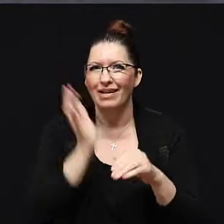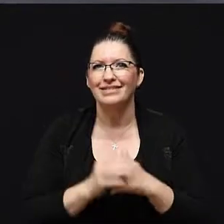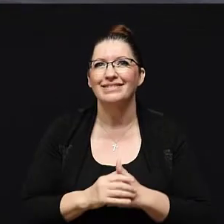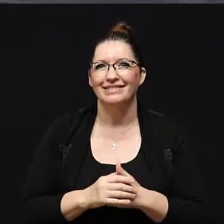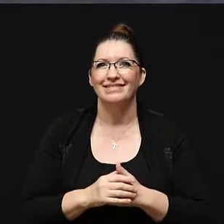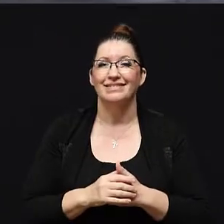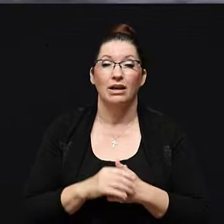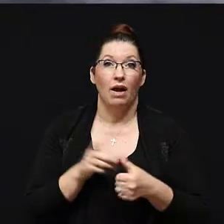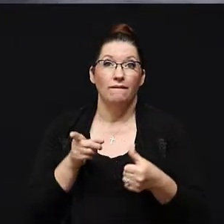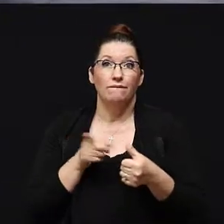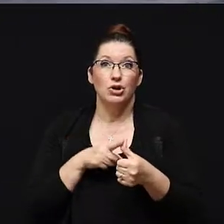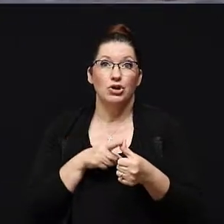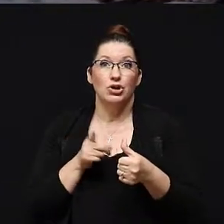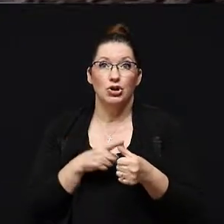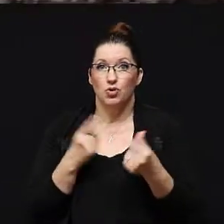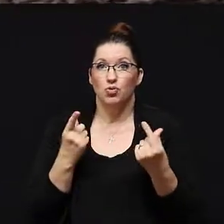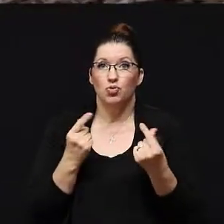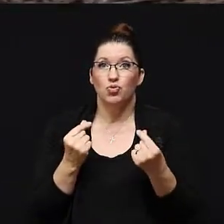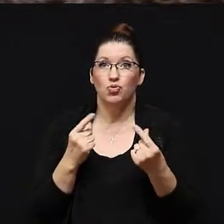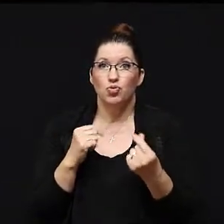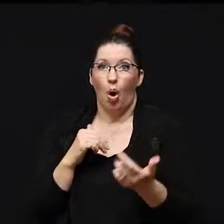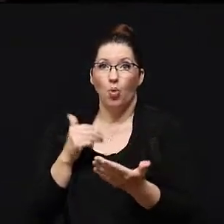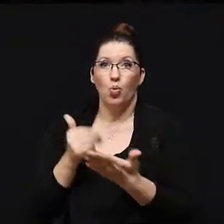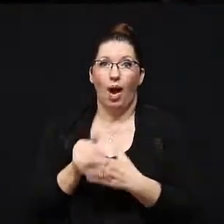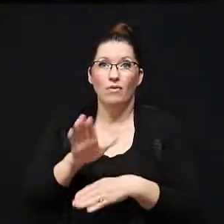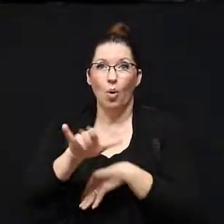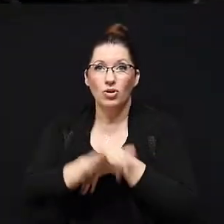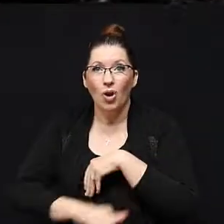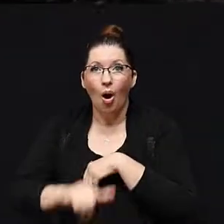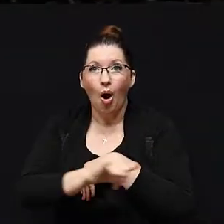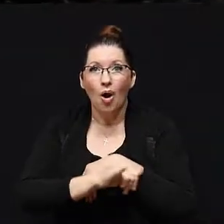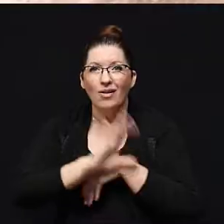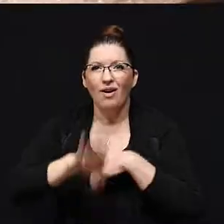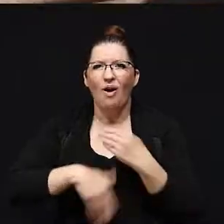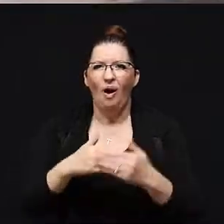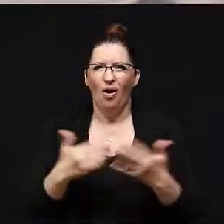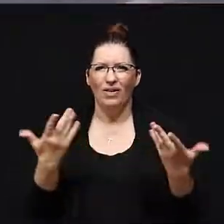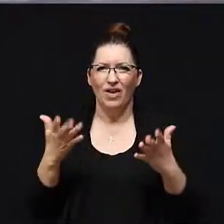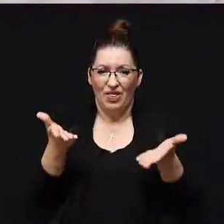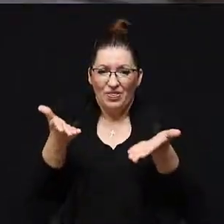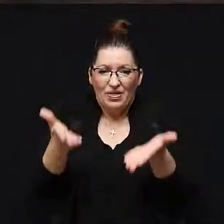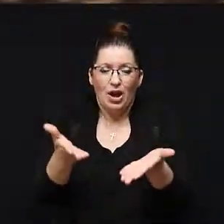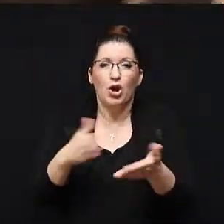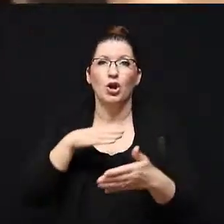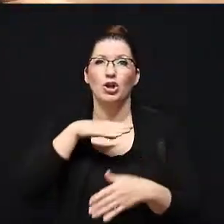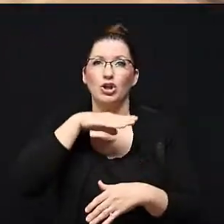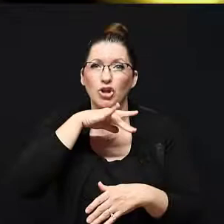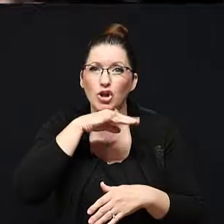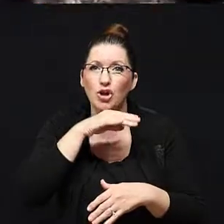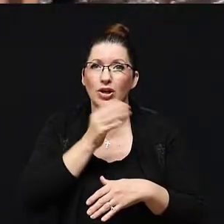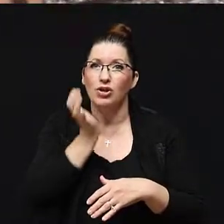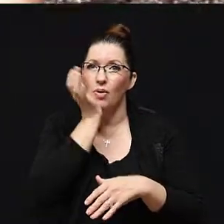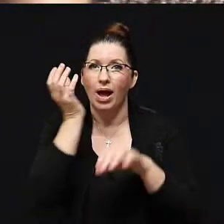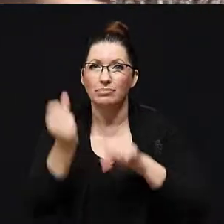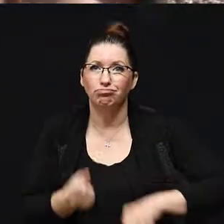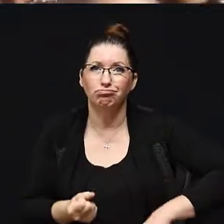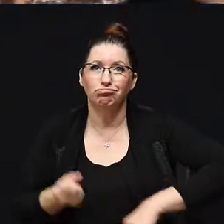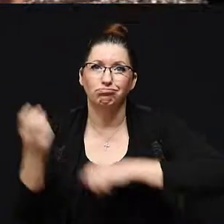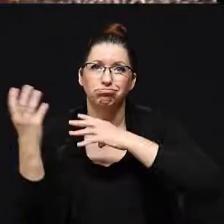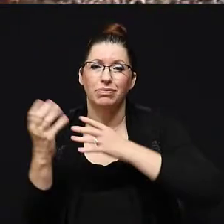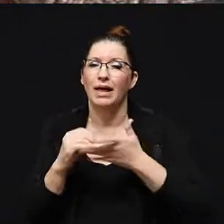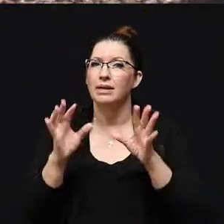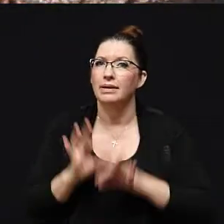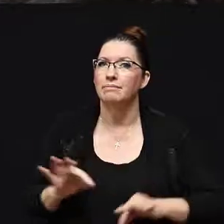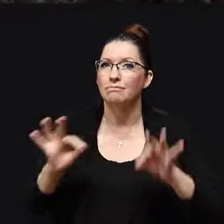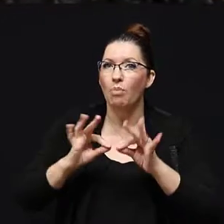The first thing we're going to do when we get to your yard is we're going to take all the existing grass and dirt and haul it out. Now, this is the key